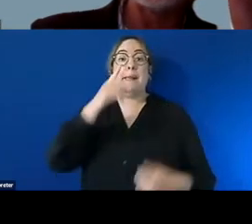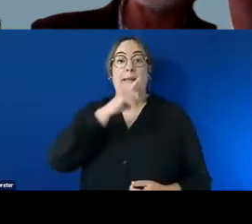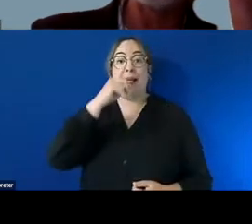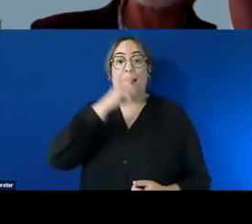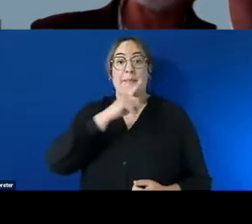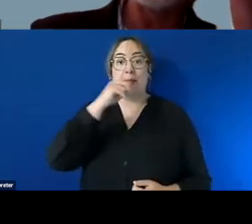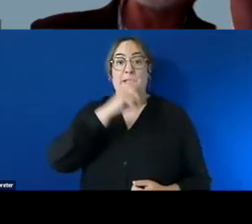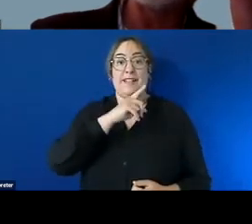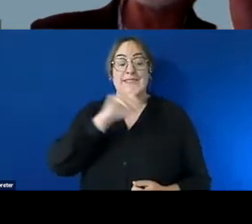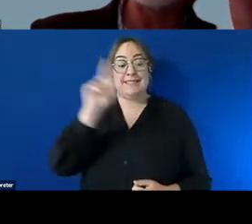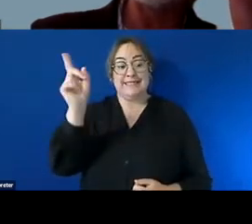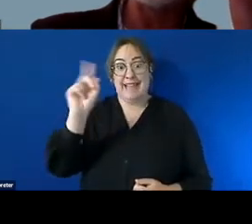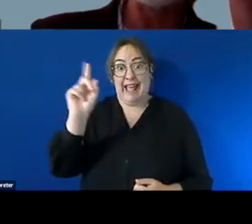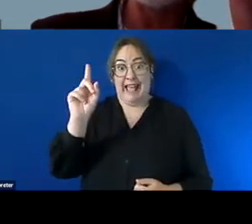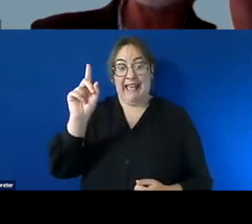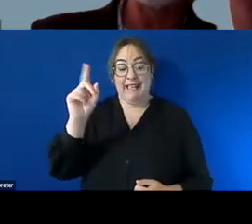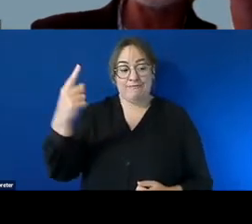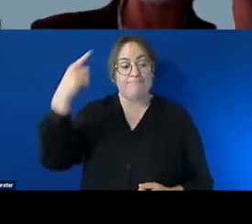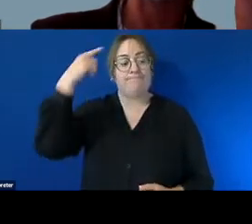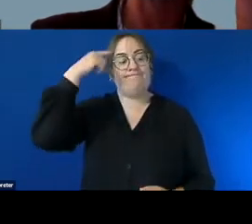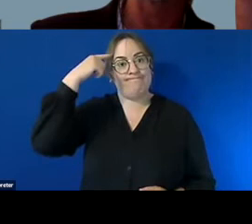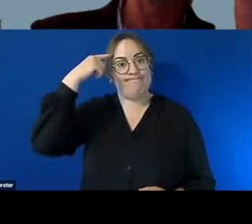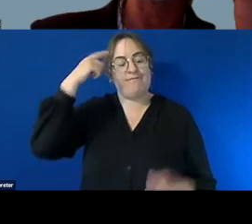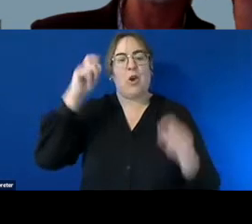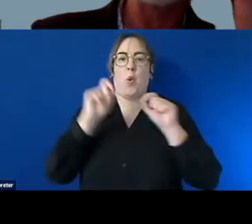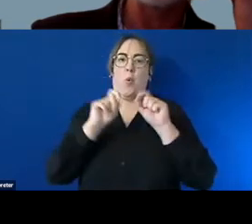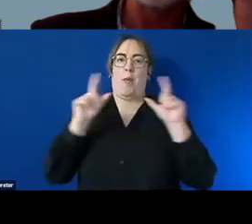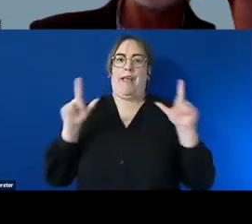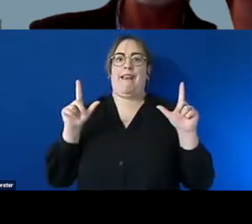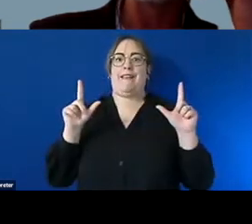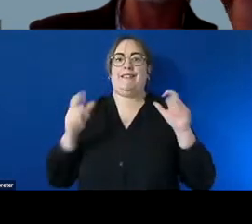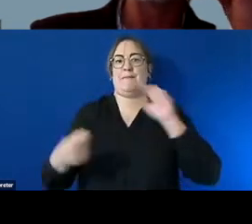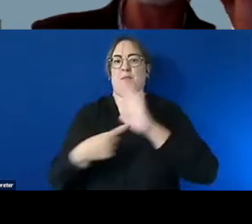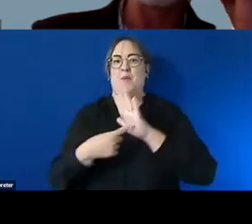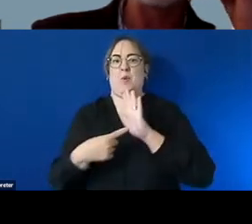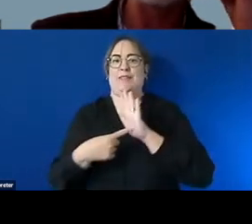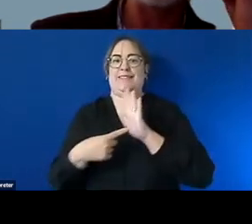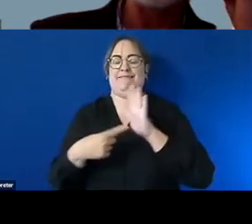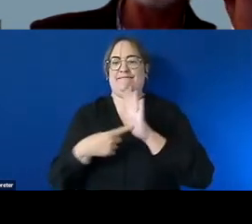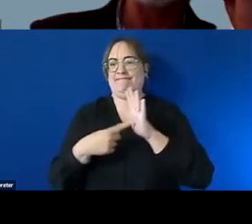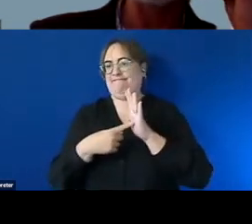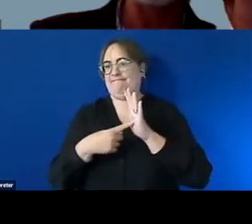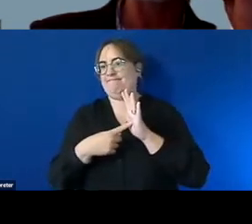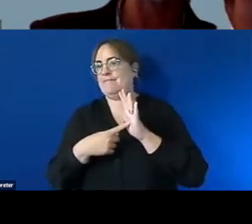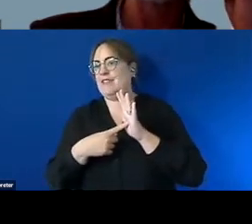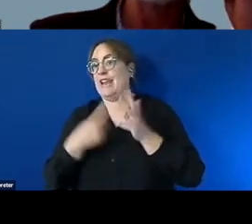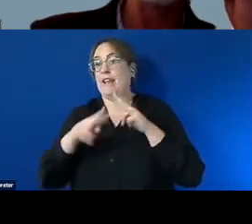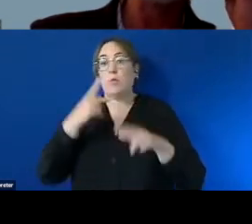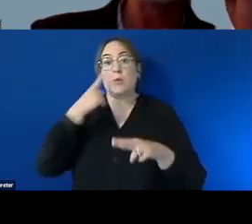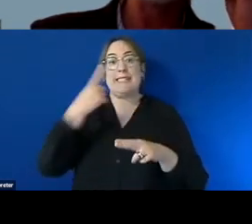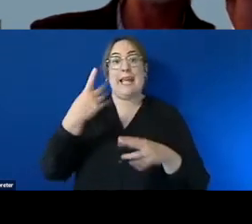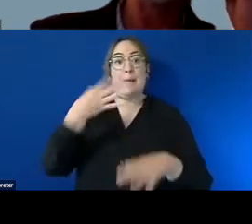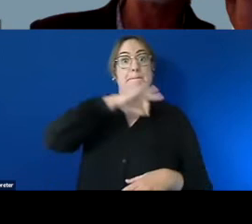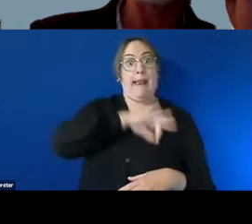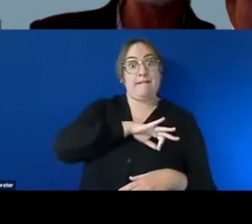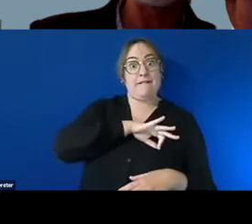um are really suggesting that increased awareness of the benefits of employing people with a disability in the workplace uh